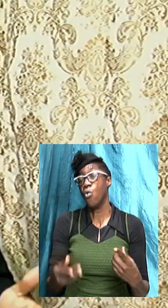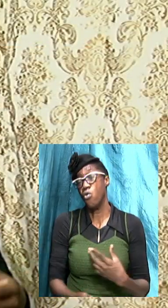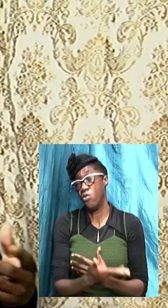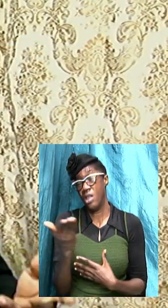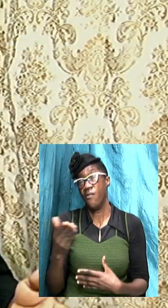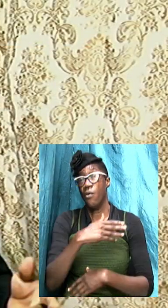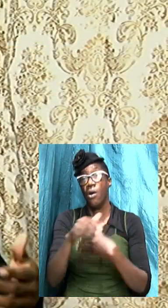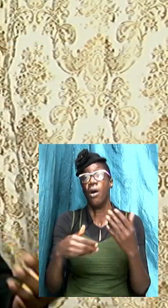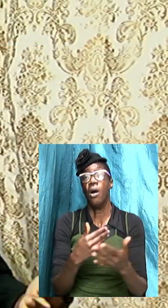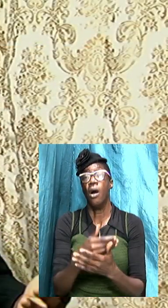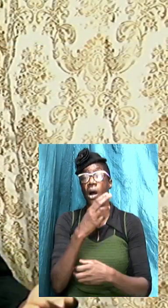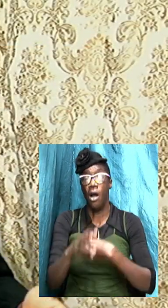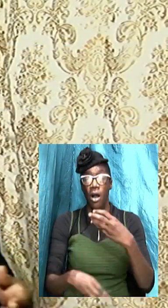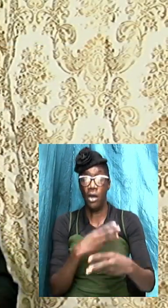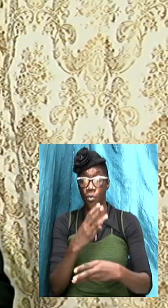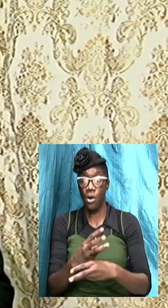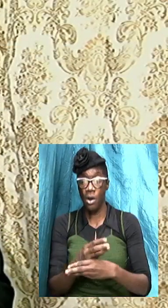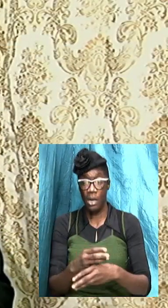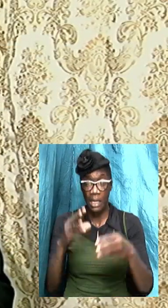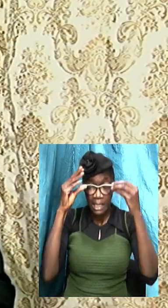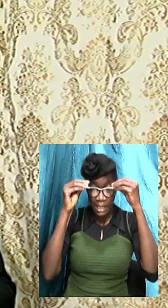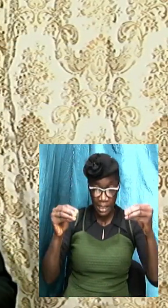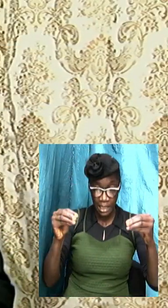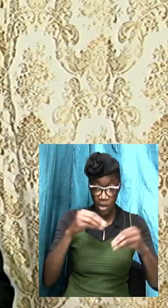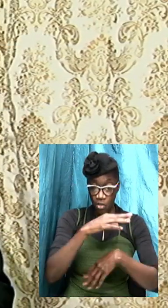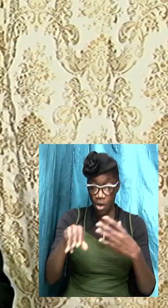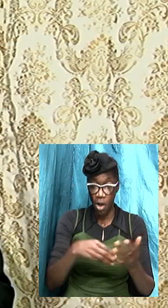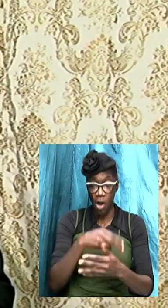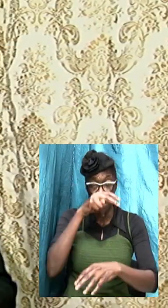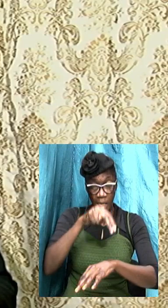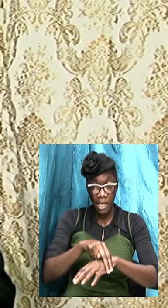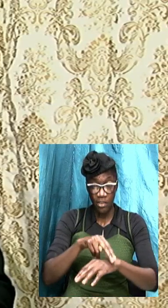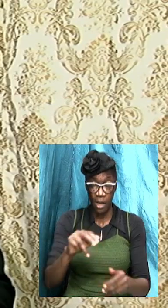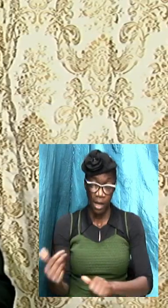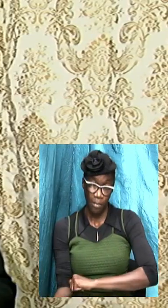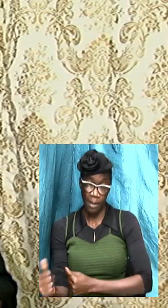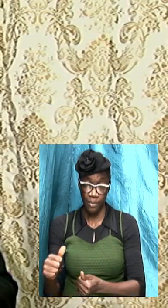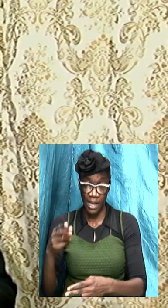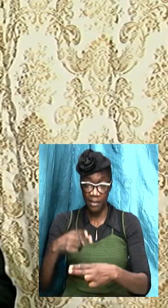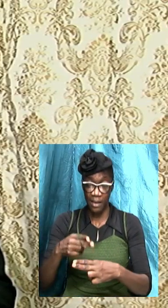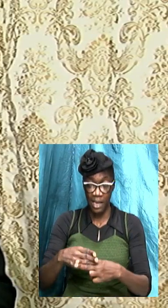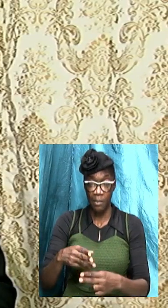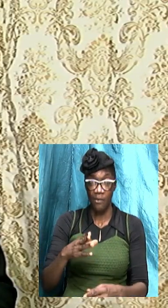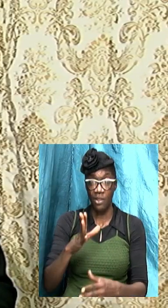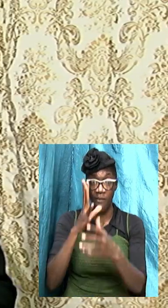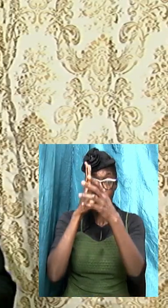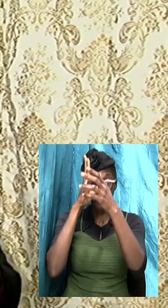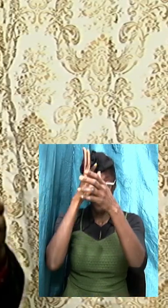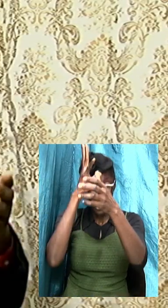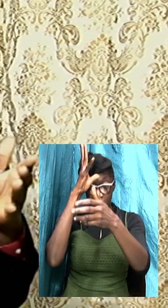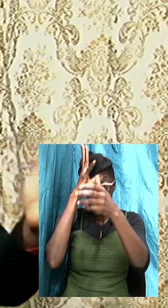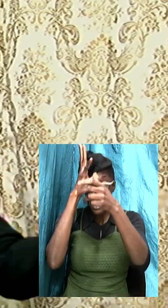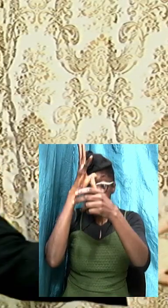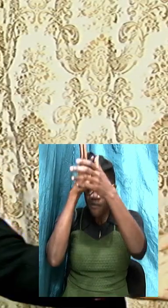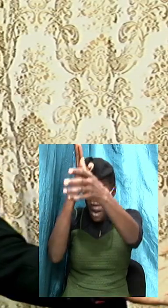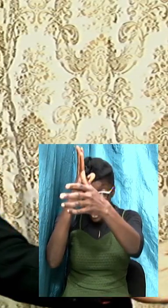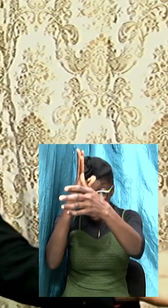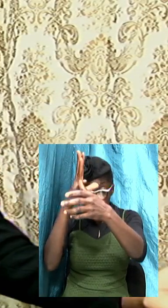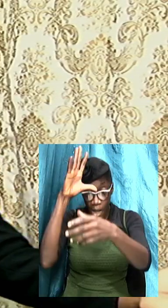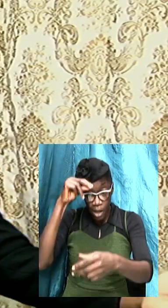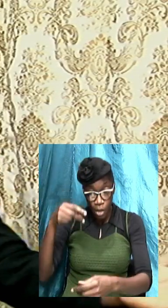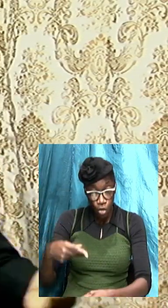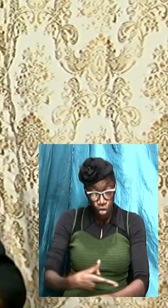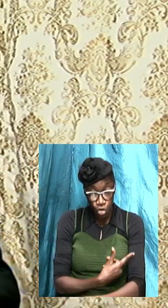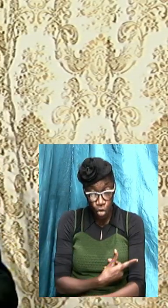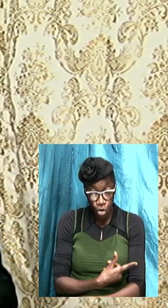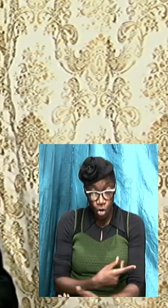all the world teach all nations baptizing them in the name of the son and the name of the holy ghost and all of a sudden we